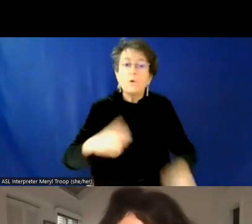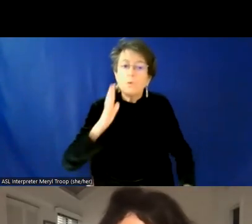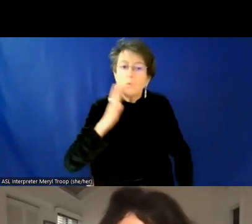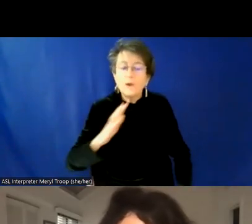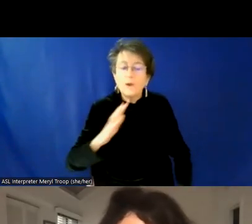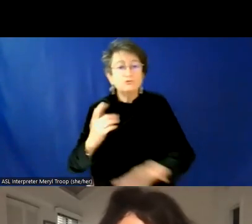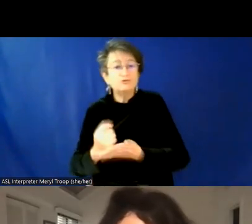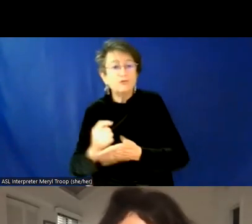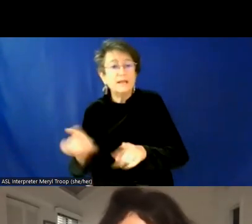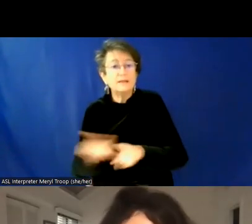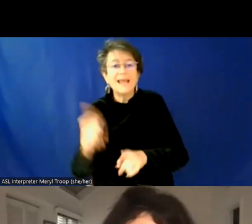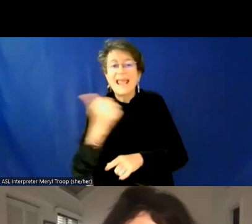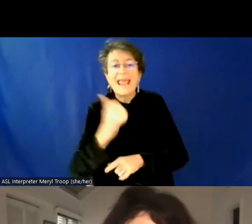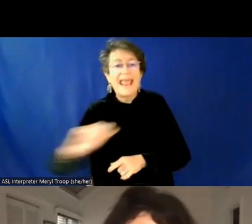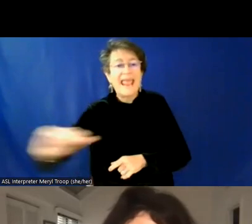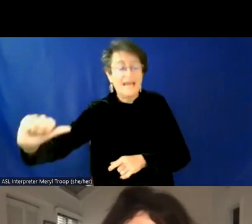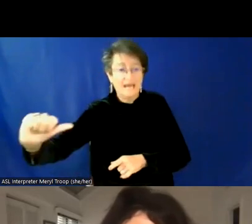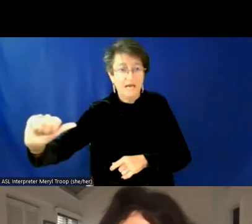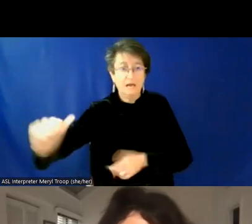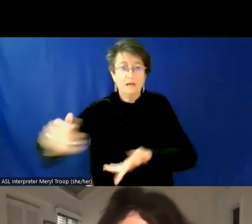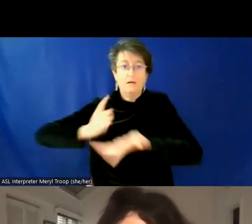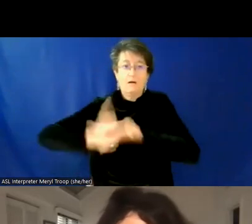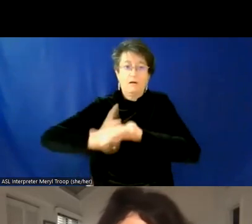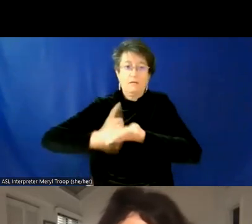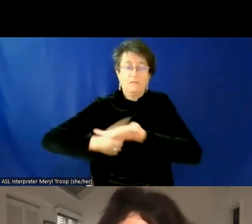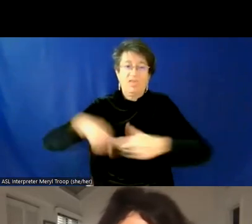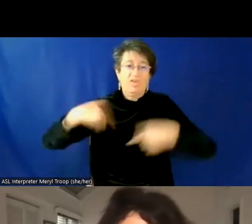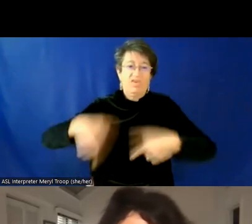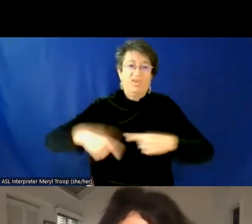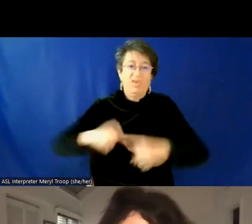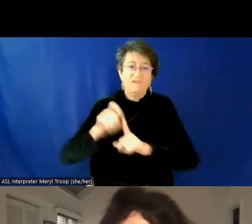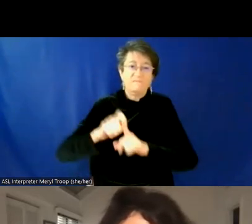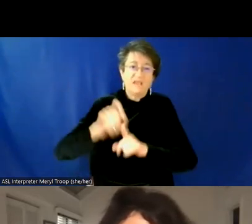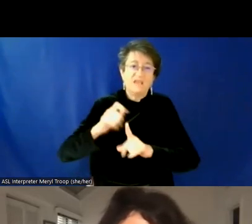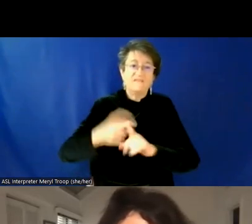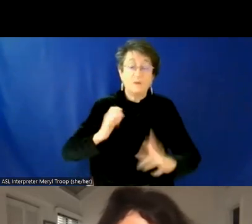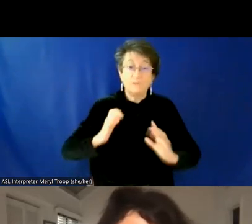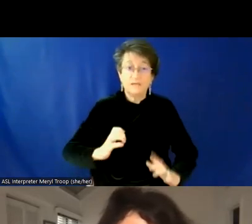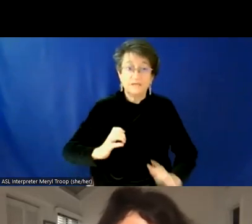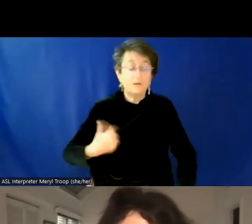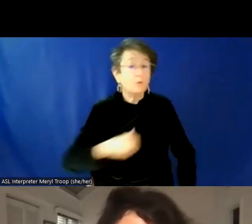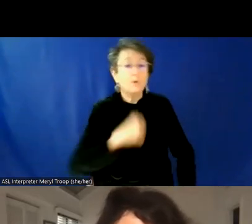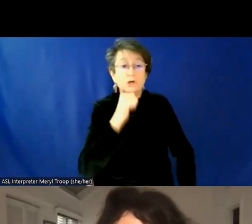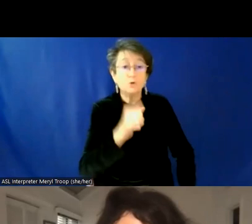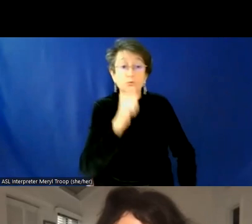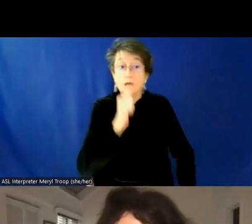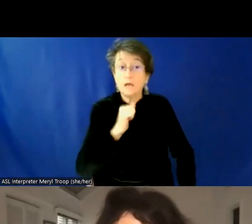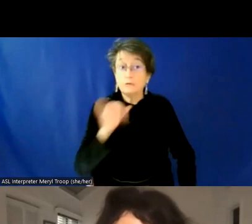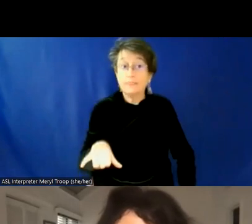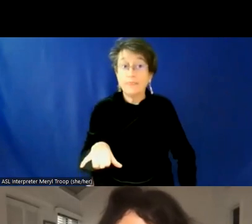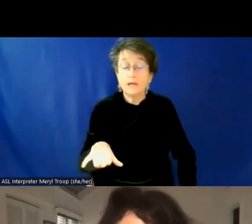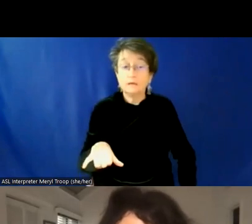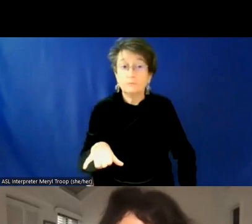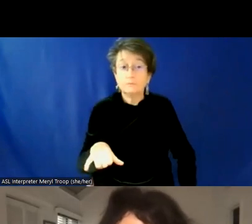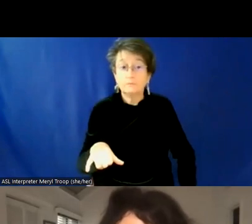on any other issue and it's not tolerated. Um, and so, um, you know, not to pull back the curtain